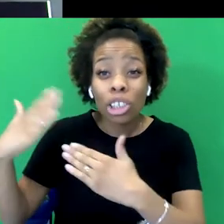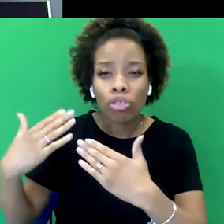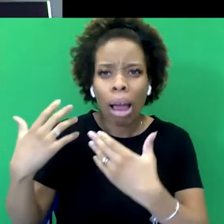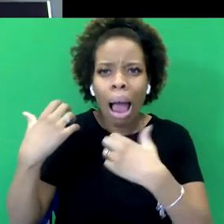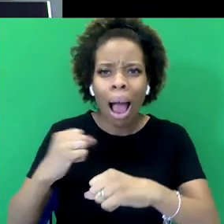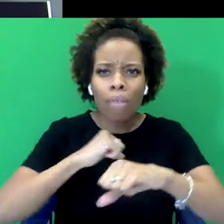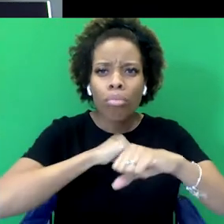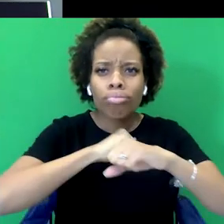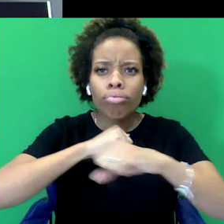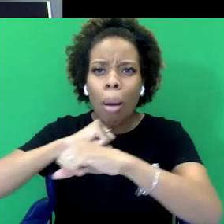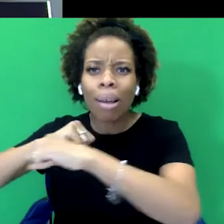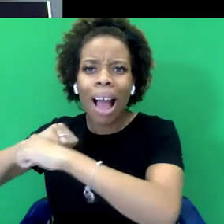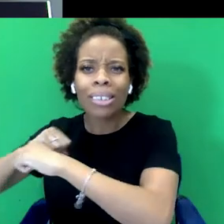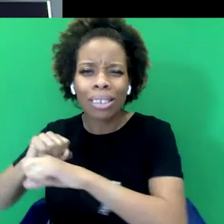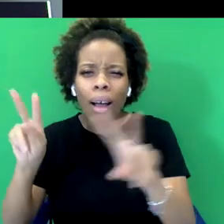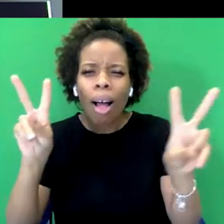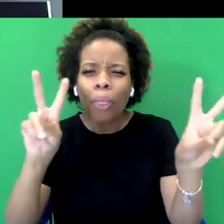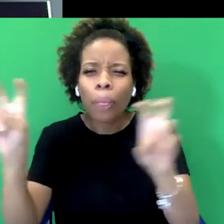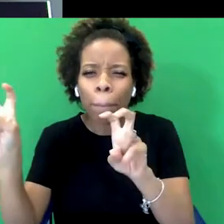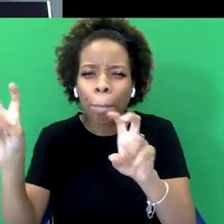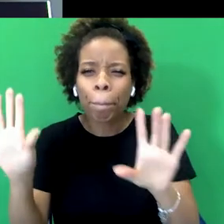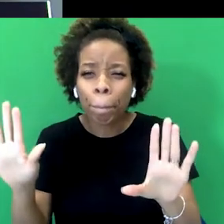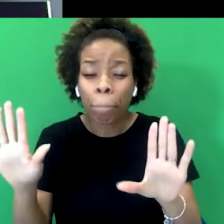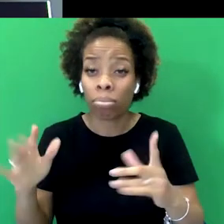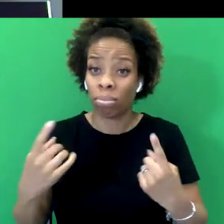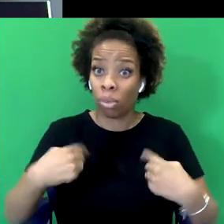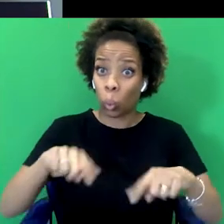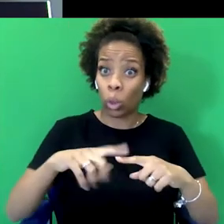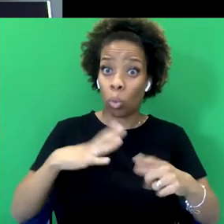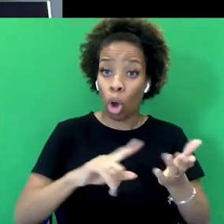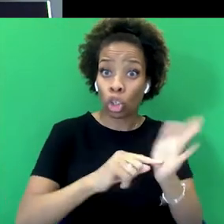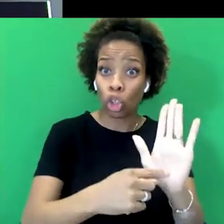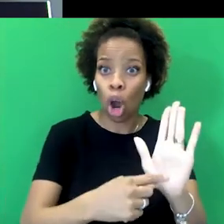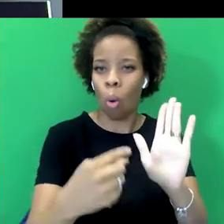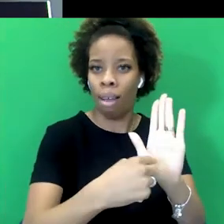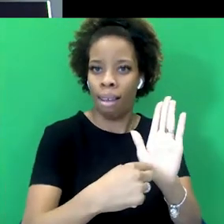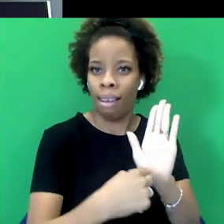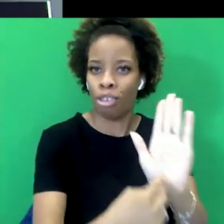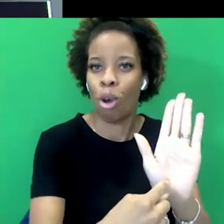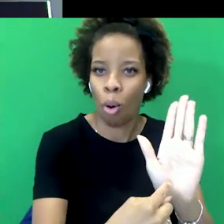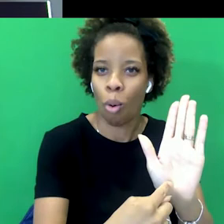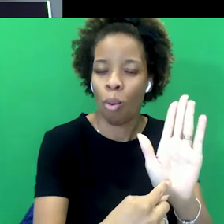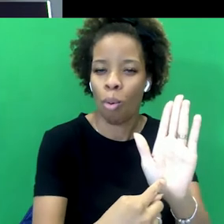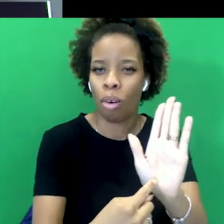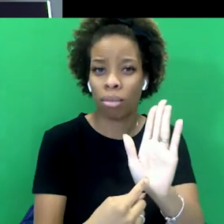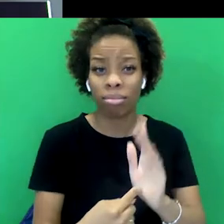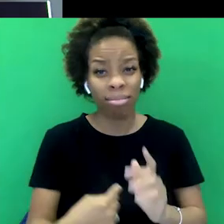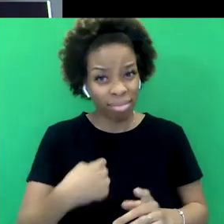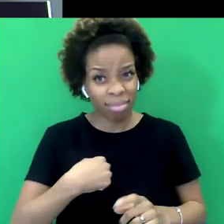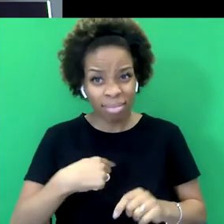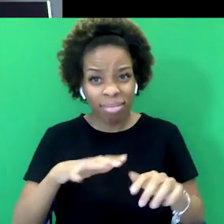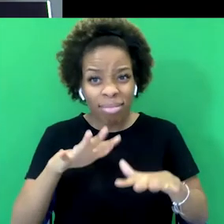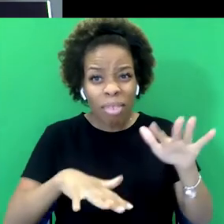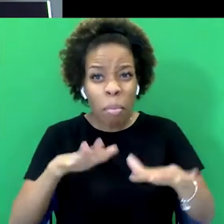what we think is propaganda, right? And they want history to remain as it was. But yeah, I mean, that was my experience too, in that people abroad have a